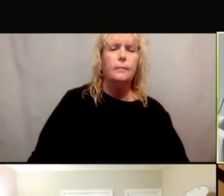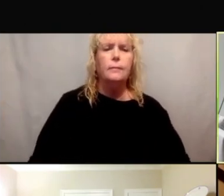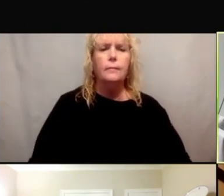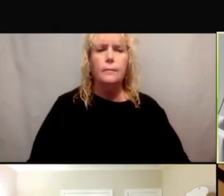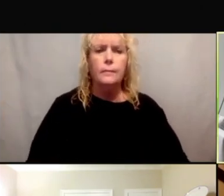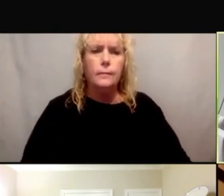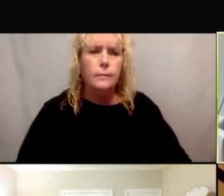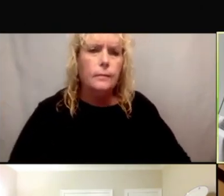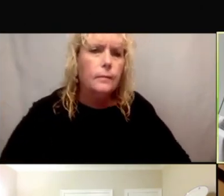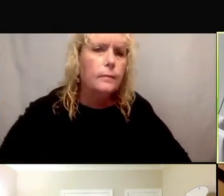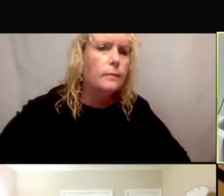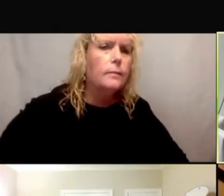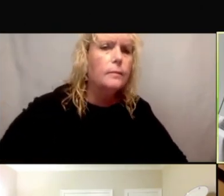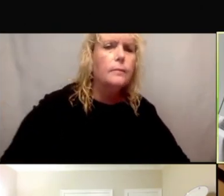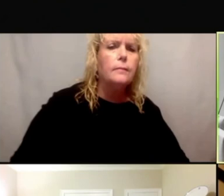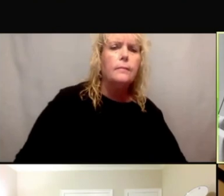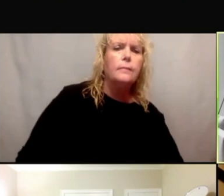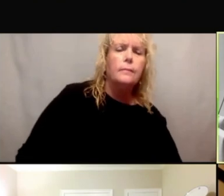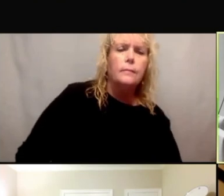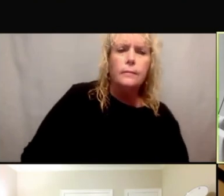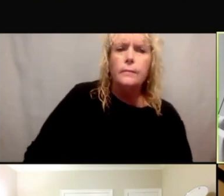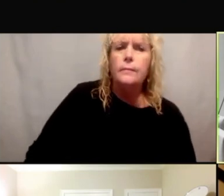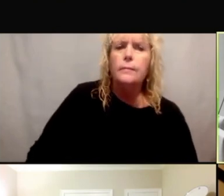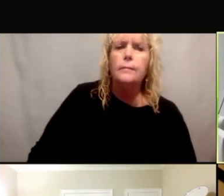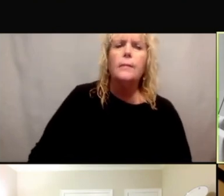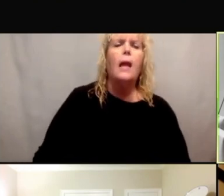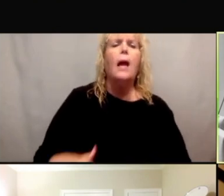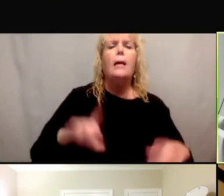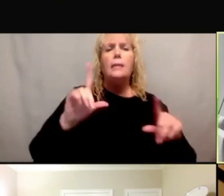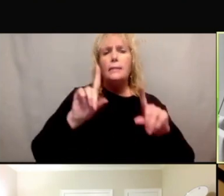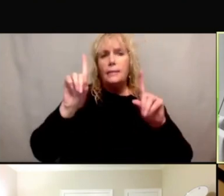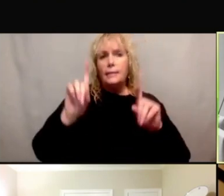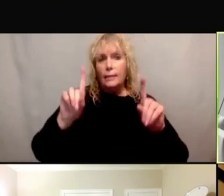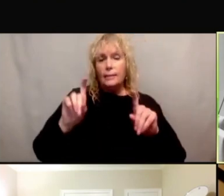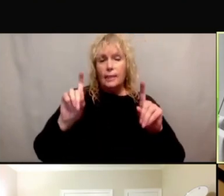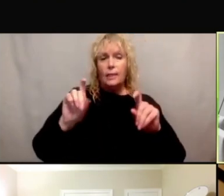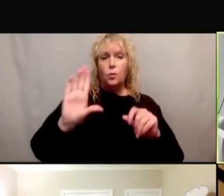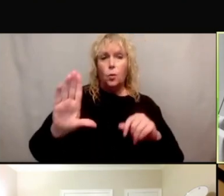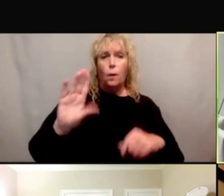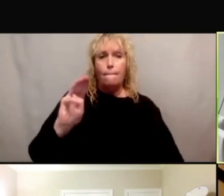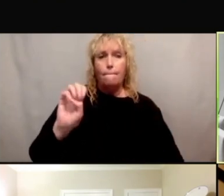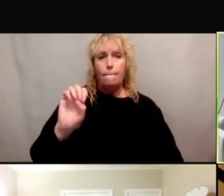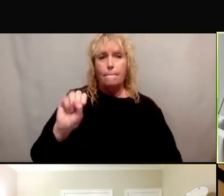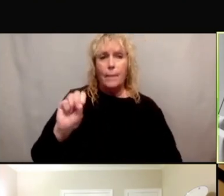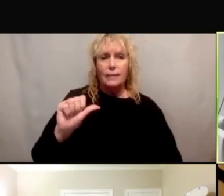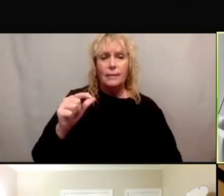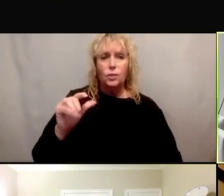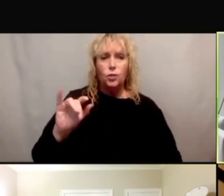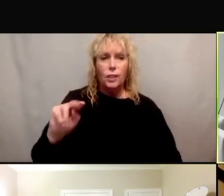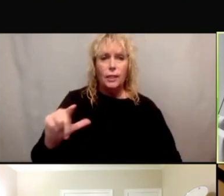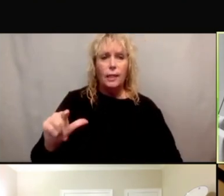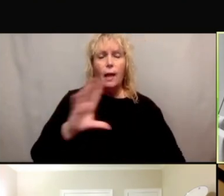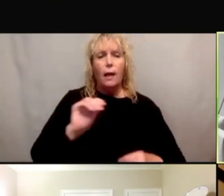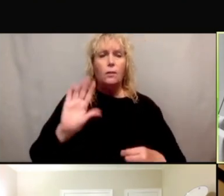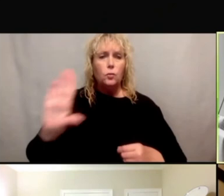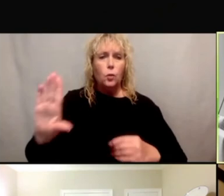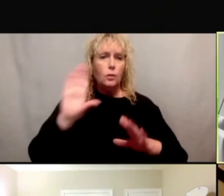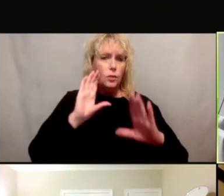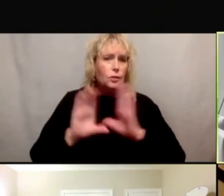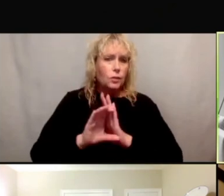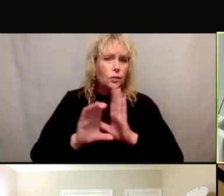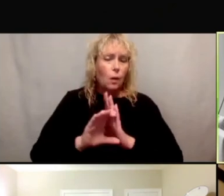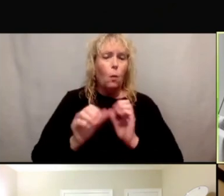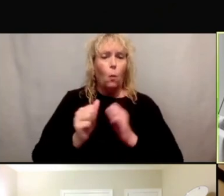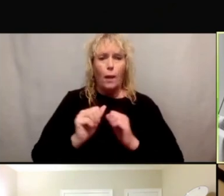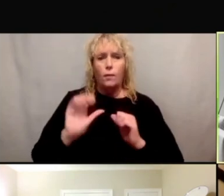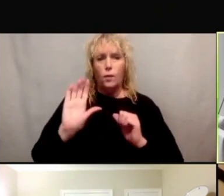testing your messaging or potential messaging and imagery with potential participants